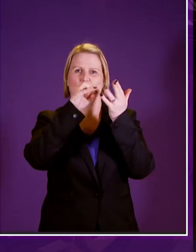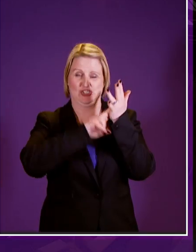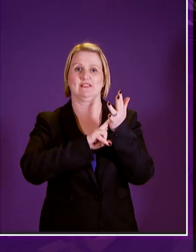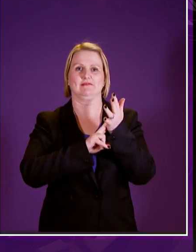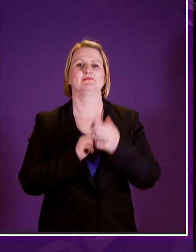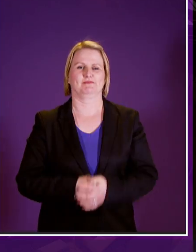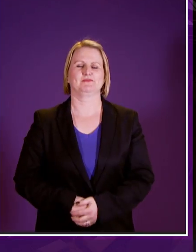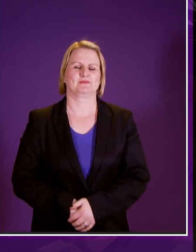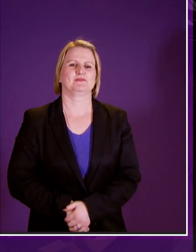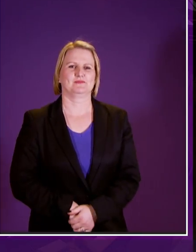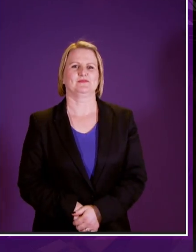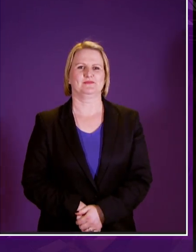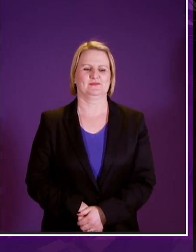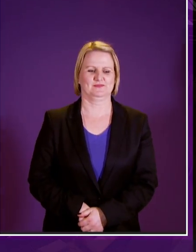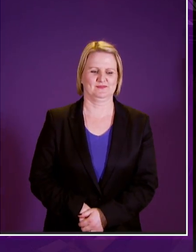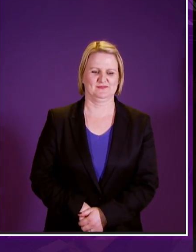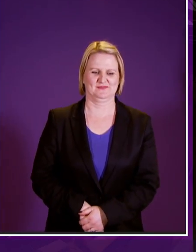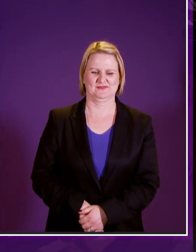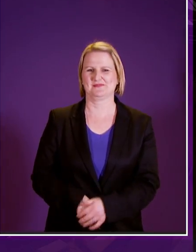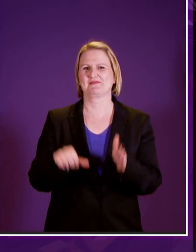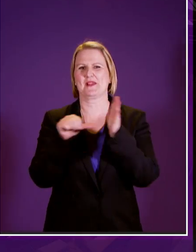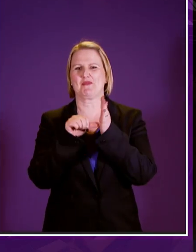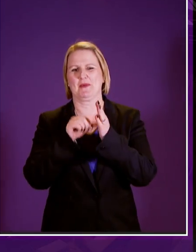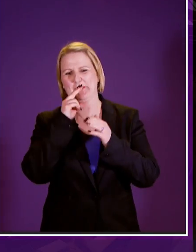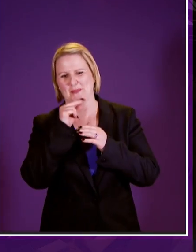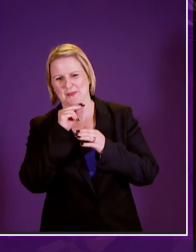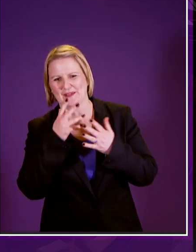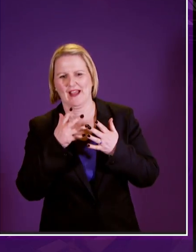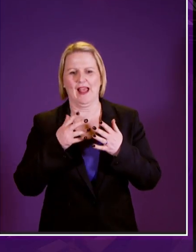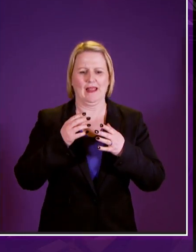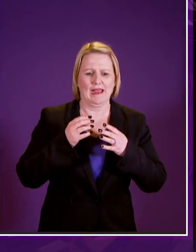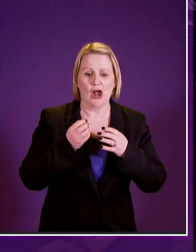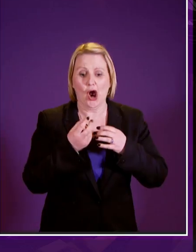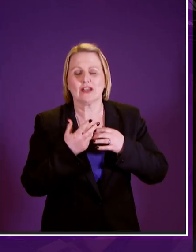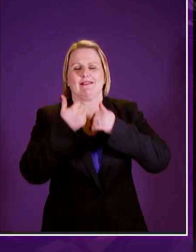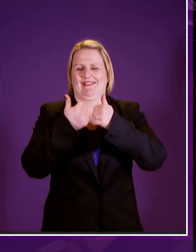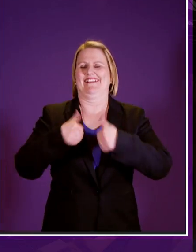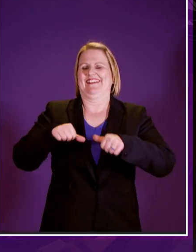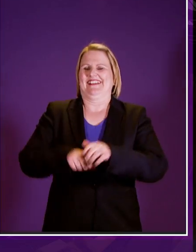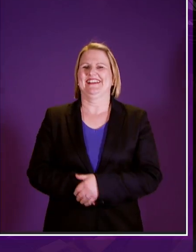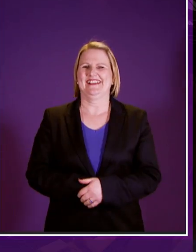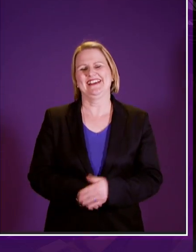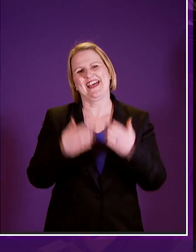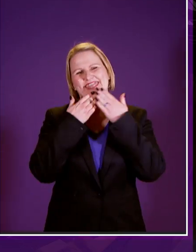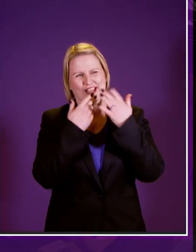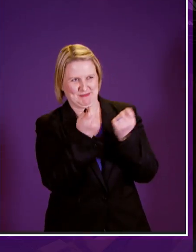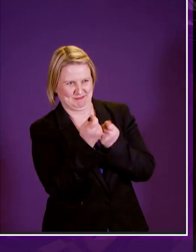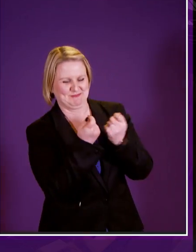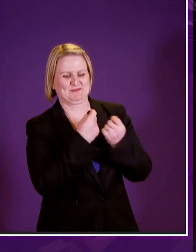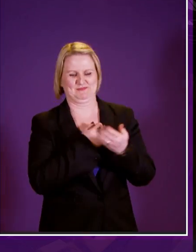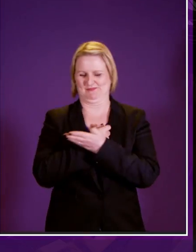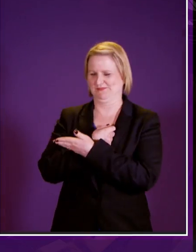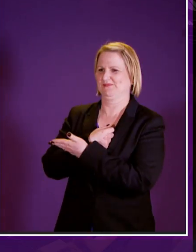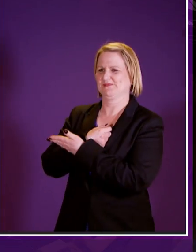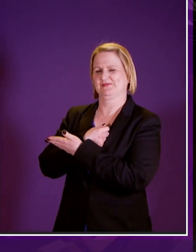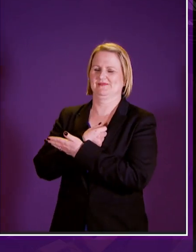do you have your card in oh you do now that's why thanks thank you thank you very much for saying officer i'm delighted to be